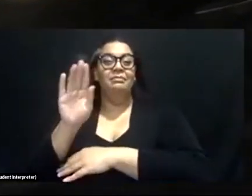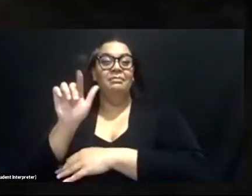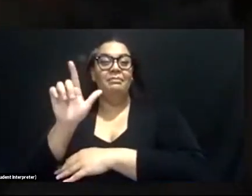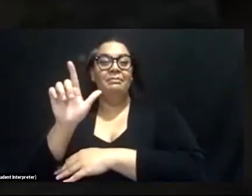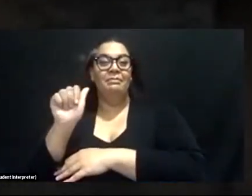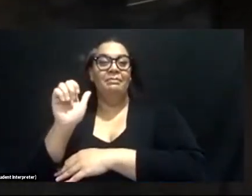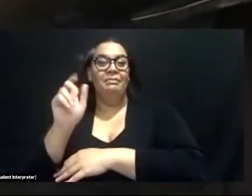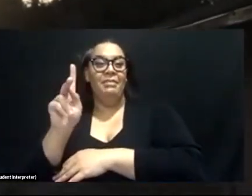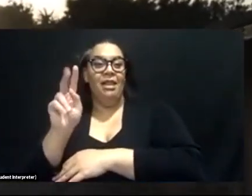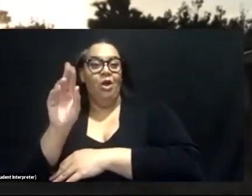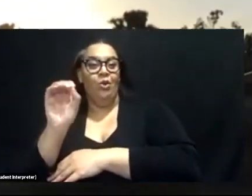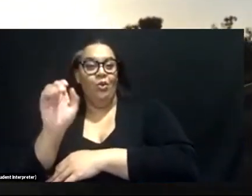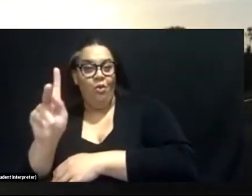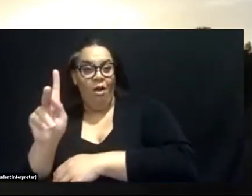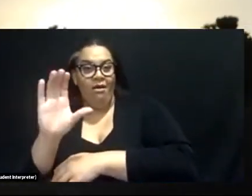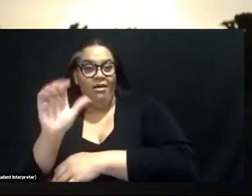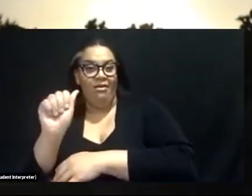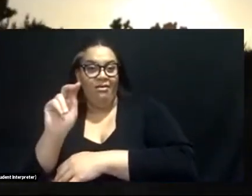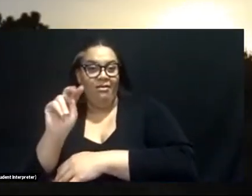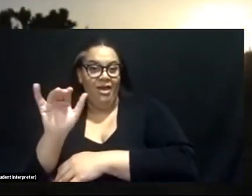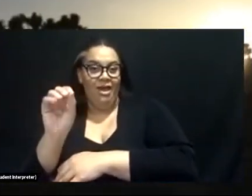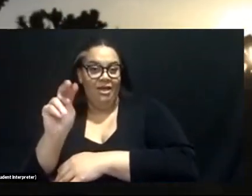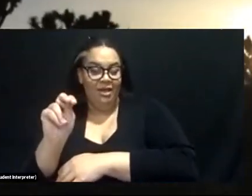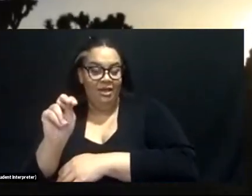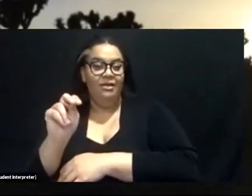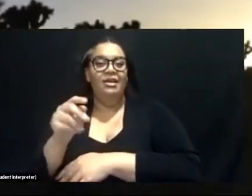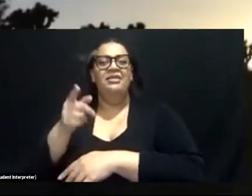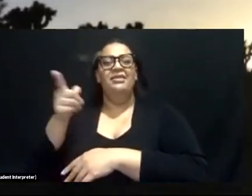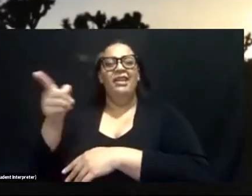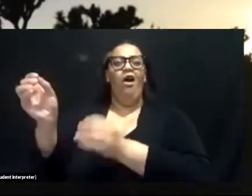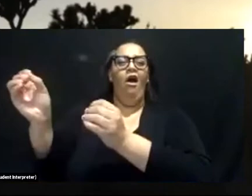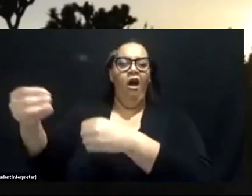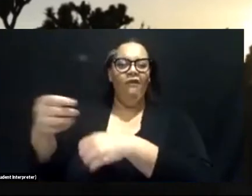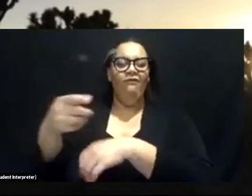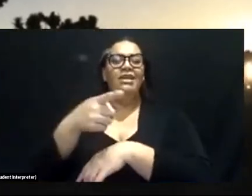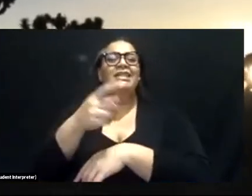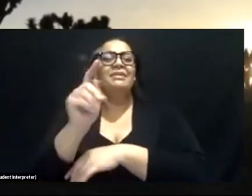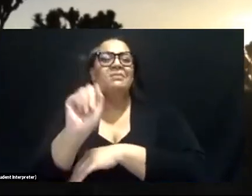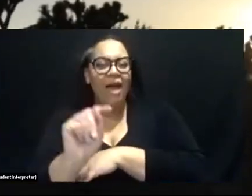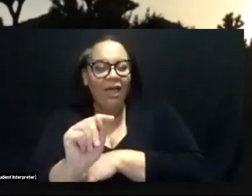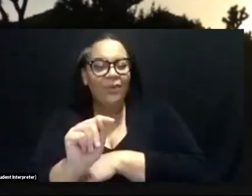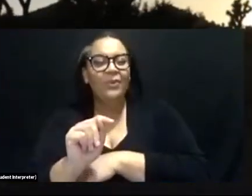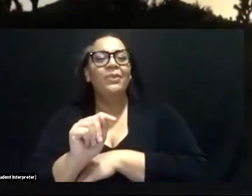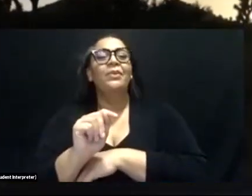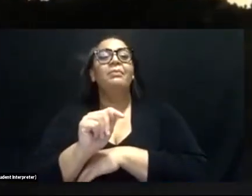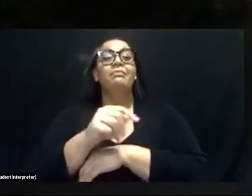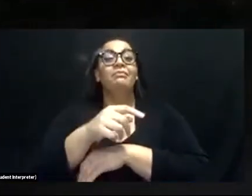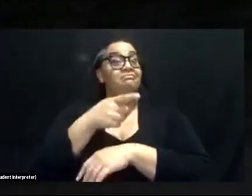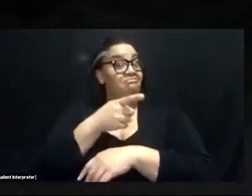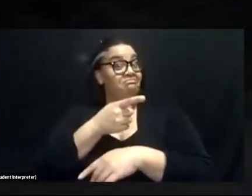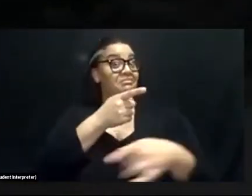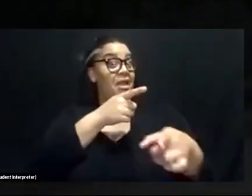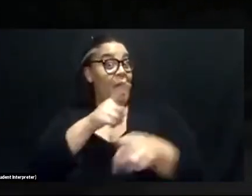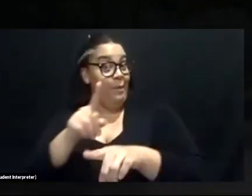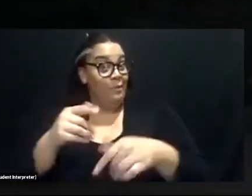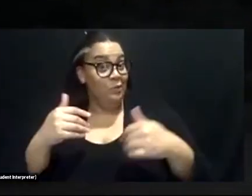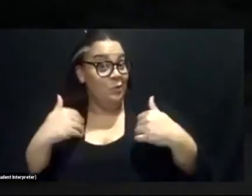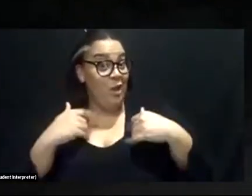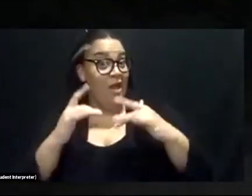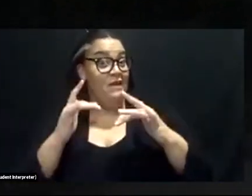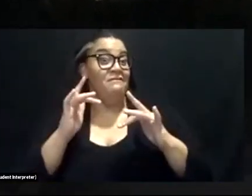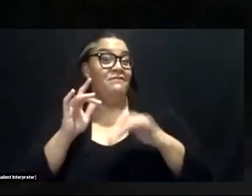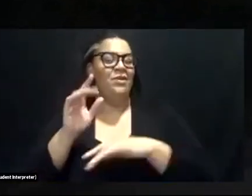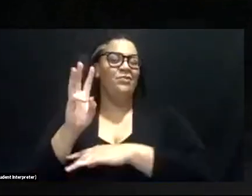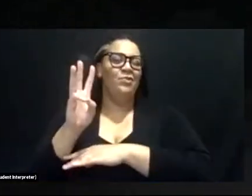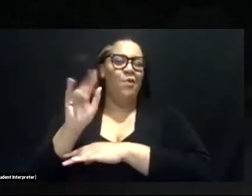little building here that's our office and also a campground bathroom and it happens to have a wi-fi antenna